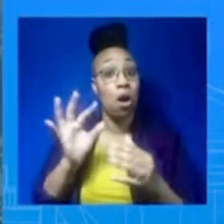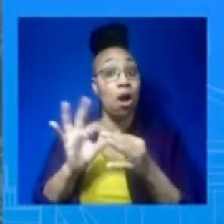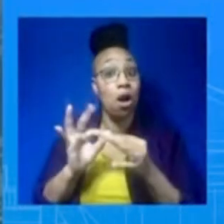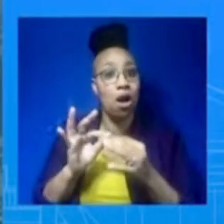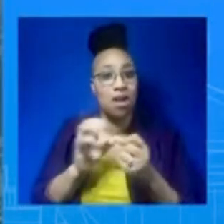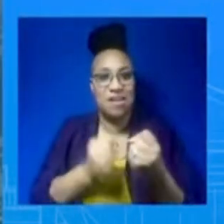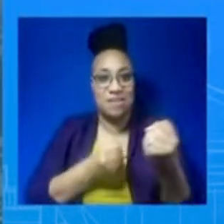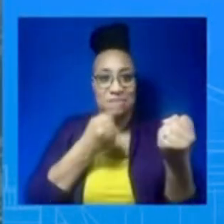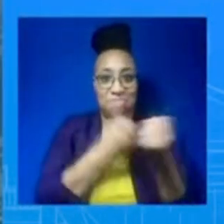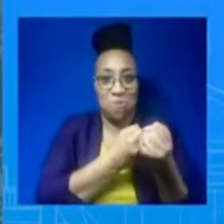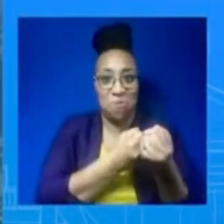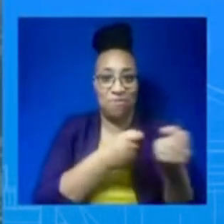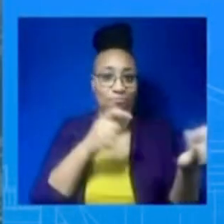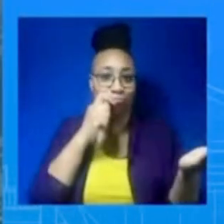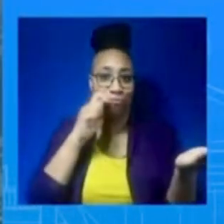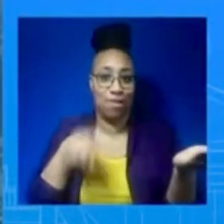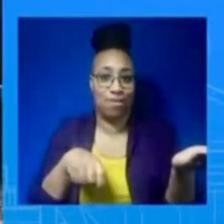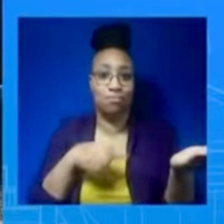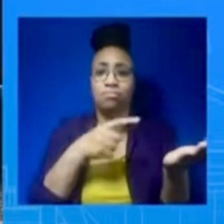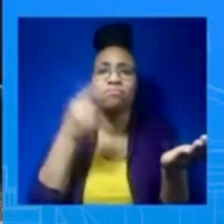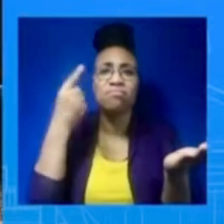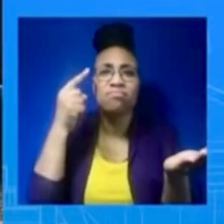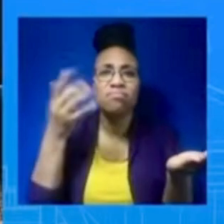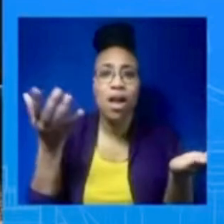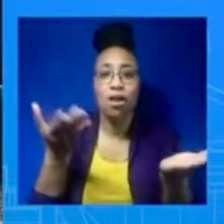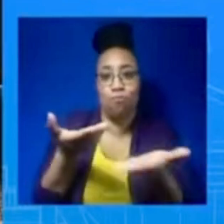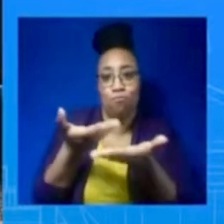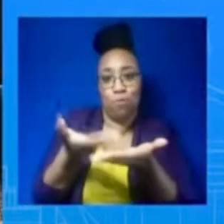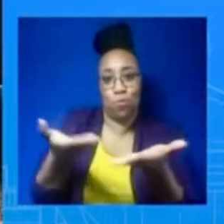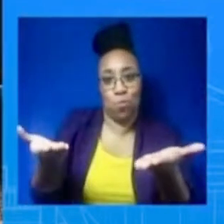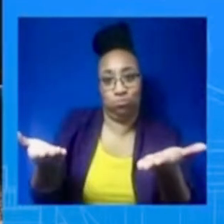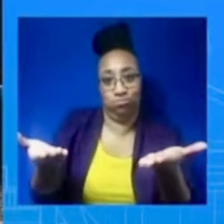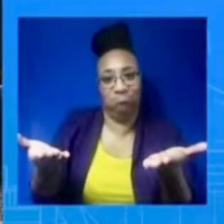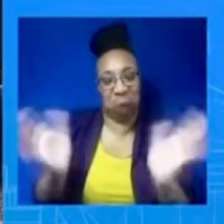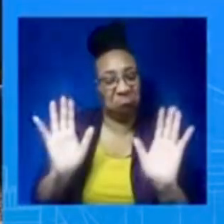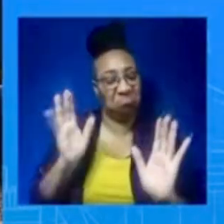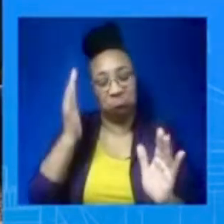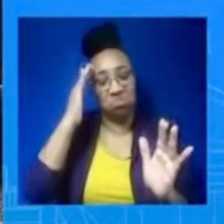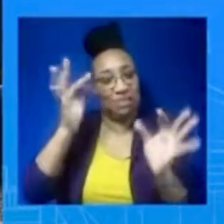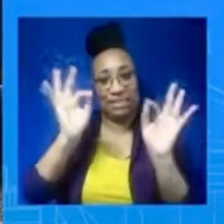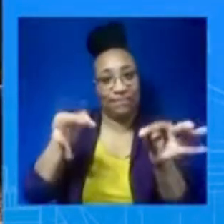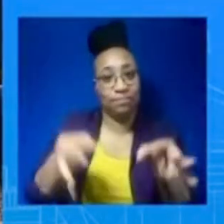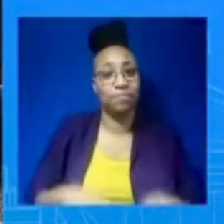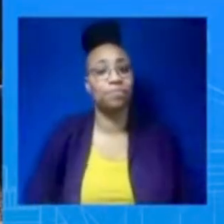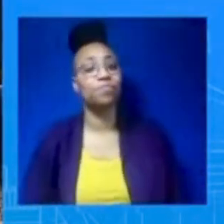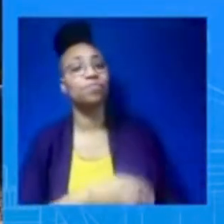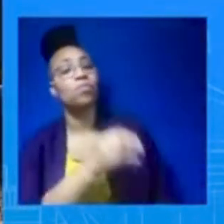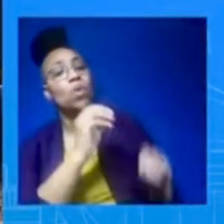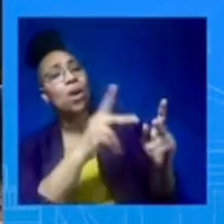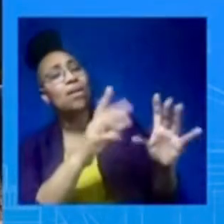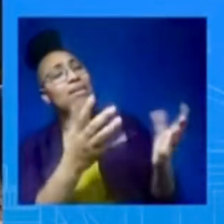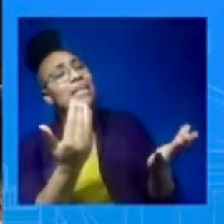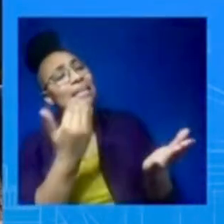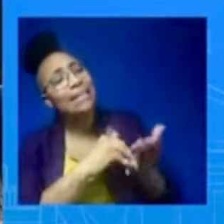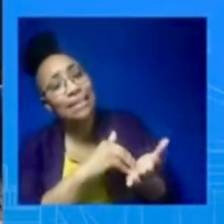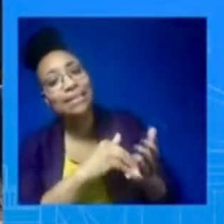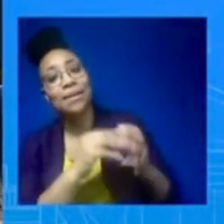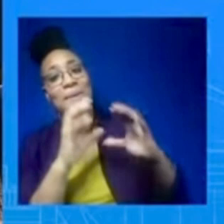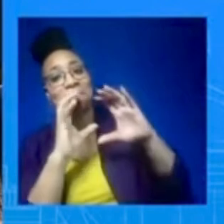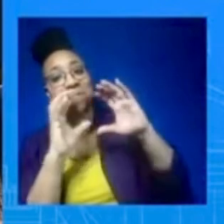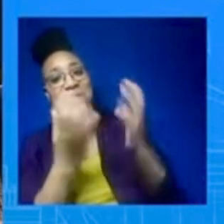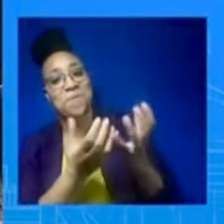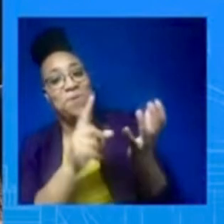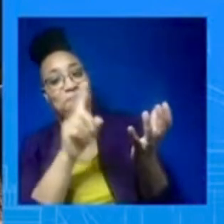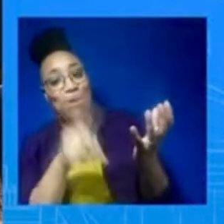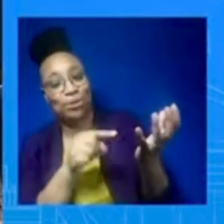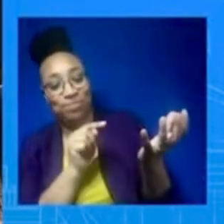support Ukraine going forward. So on the balloon question, so you reached out to allies and told them that you believe that these balloons have been